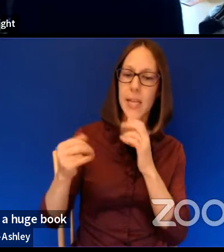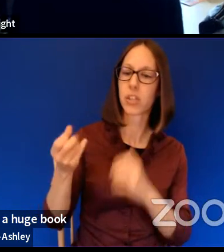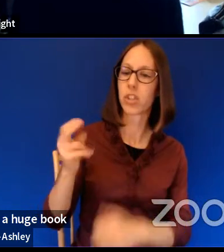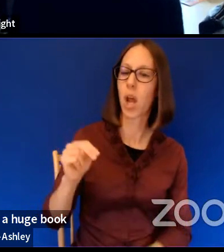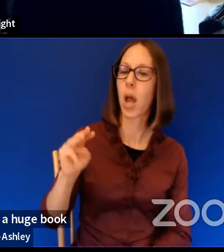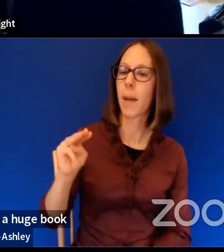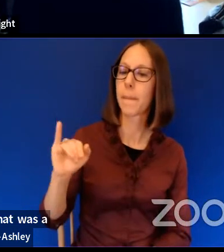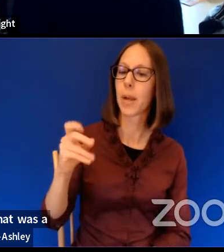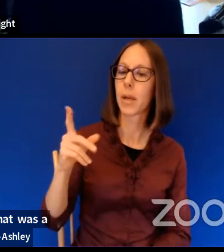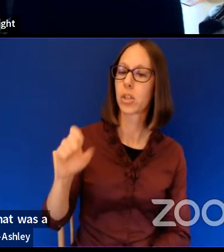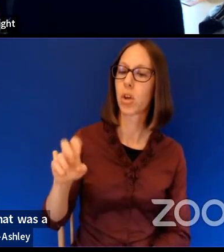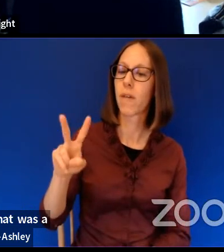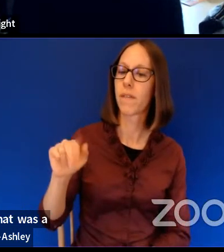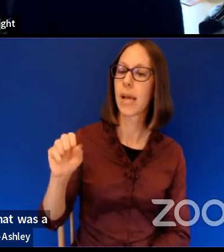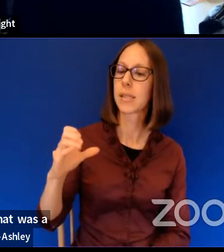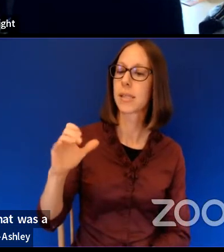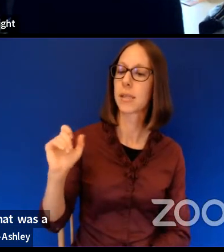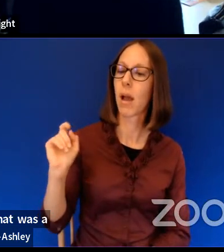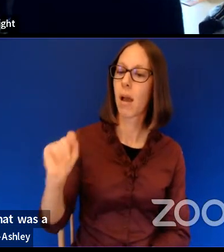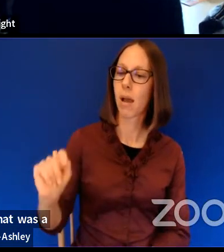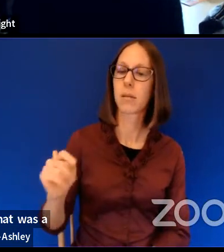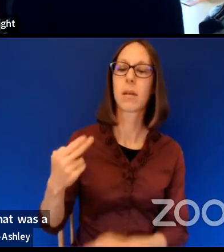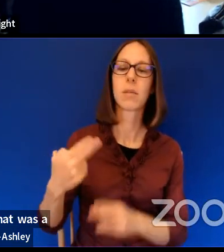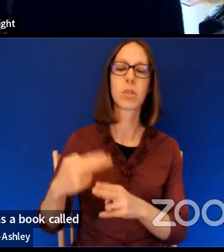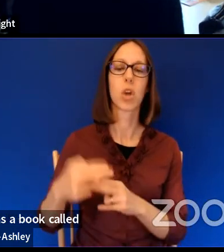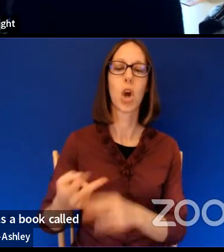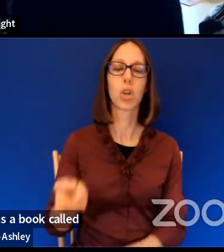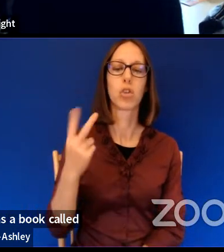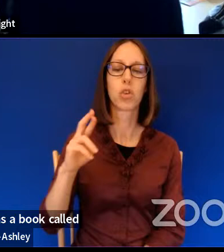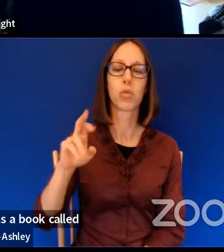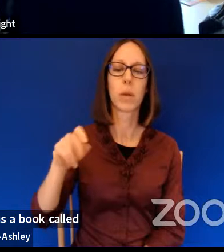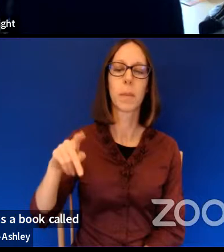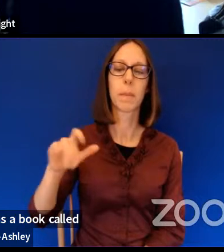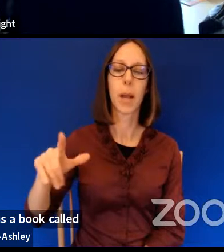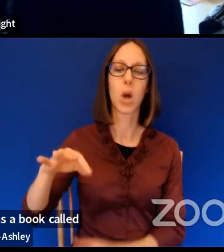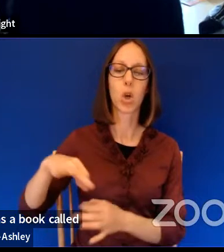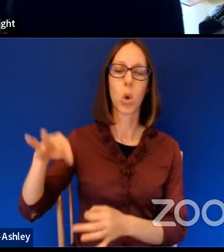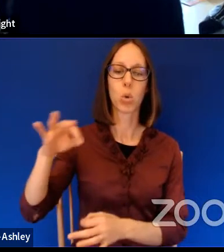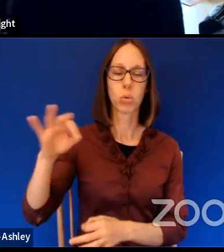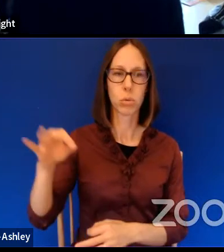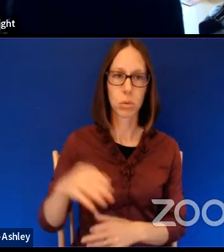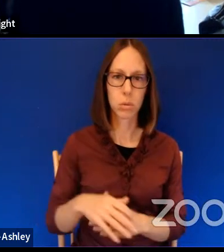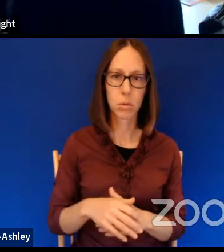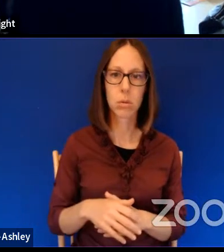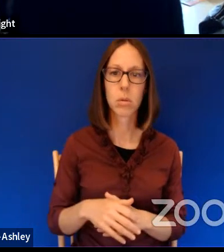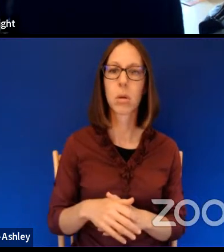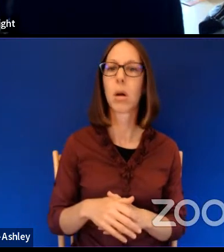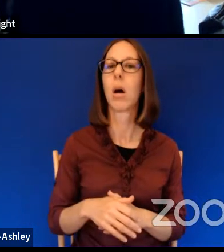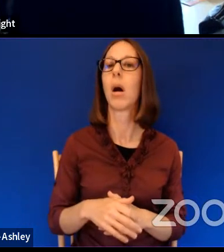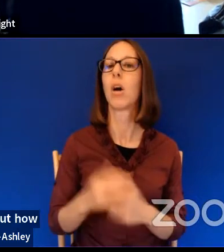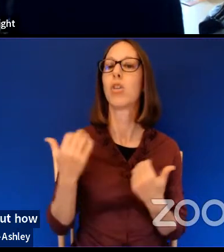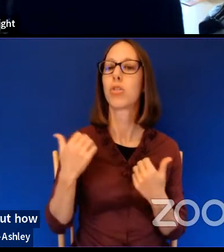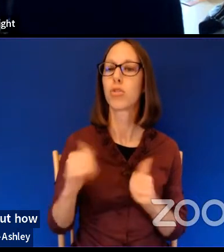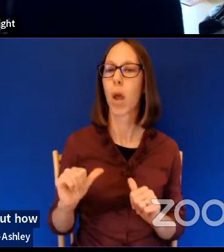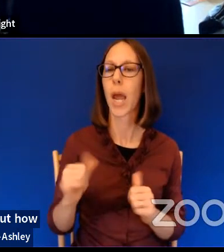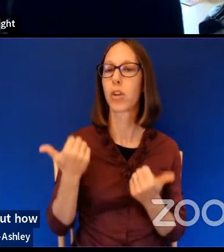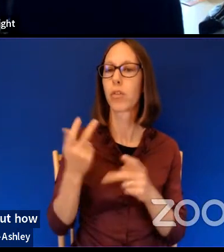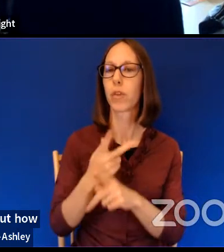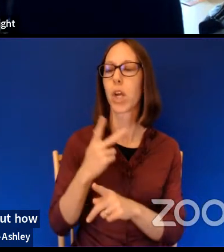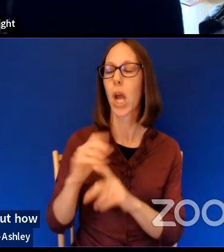was a book called To Repel Ghosts. And I very much was, um, trying to figure out how to capture